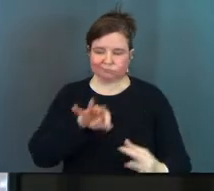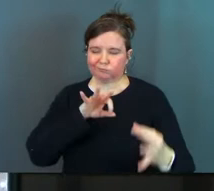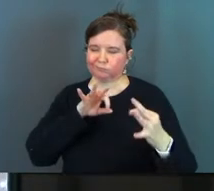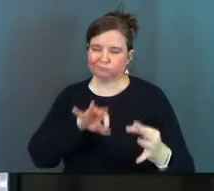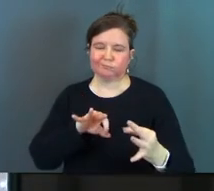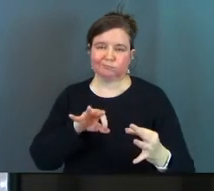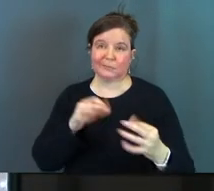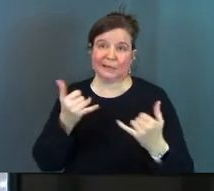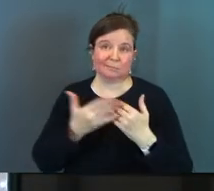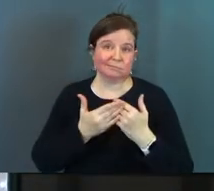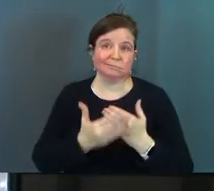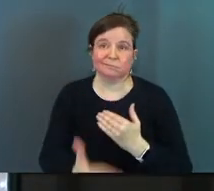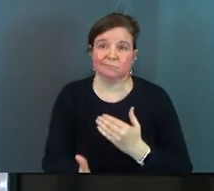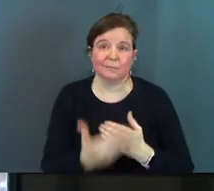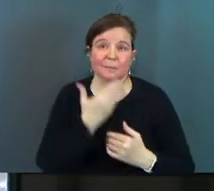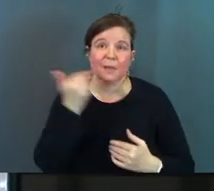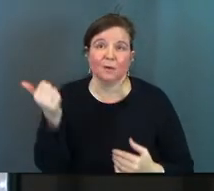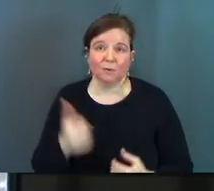because everything's better now